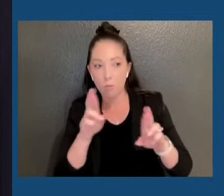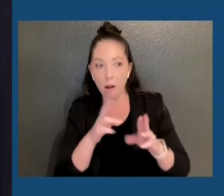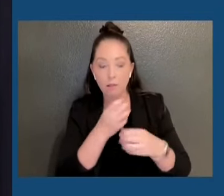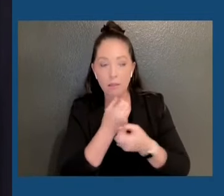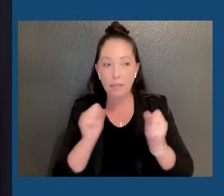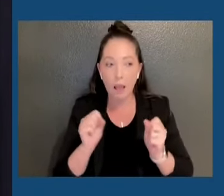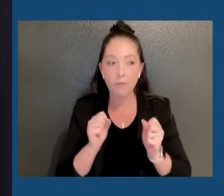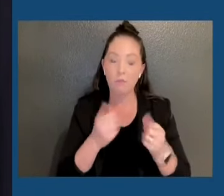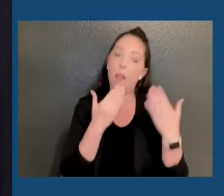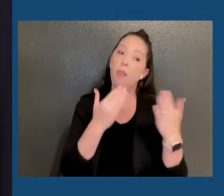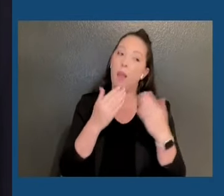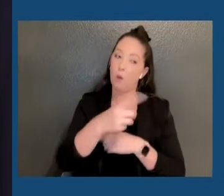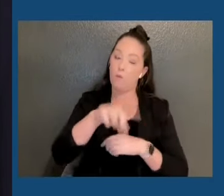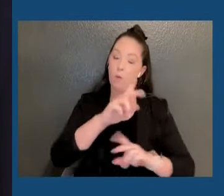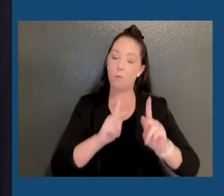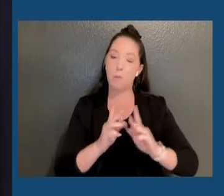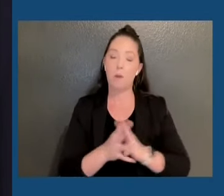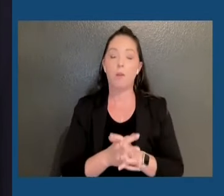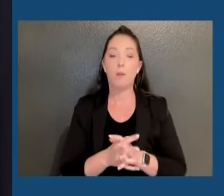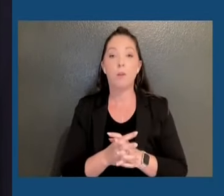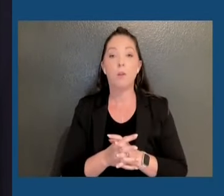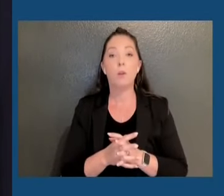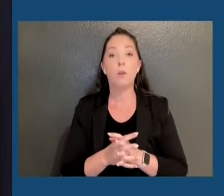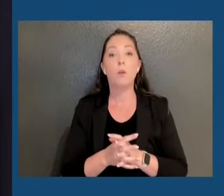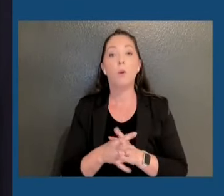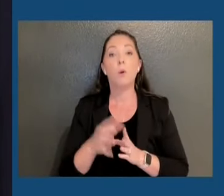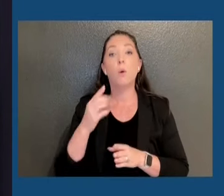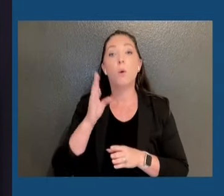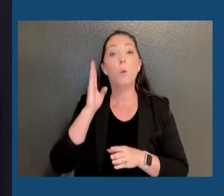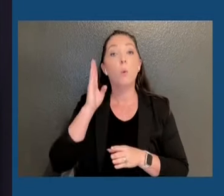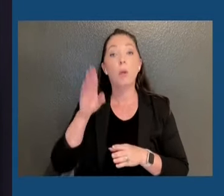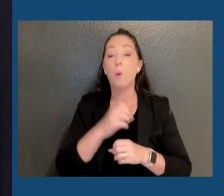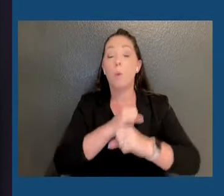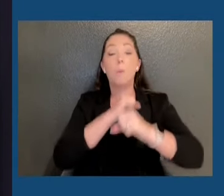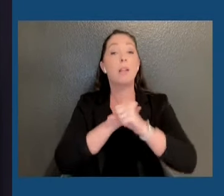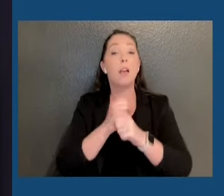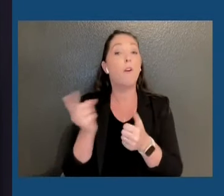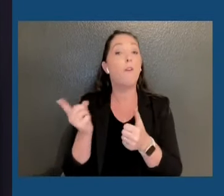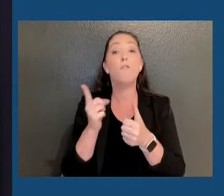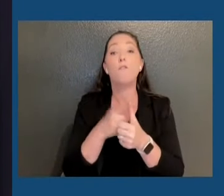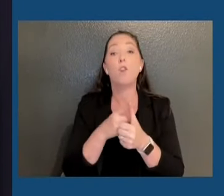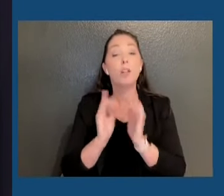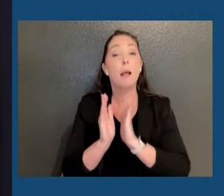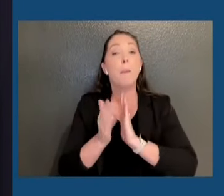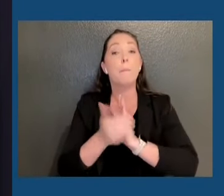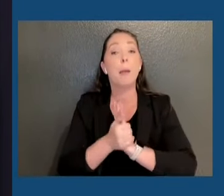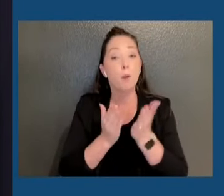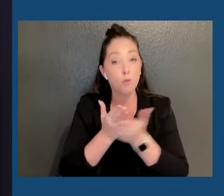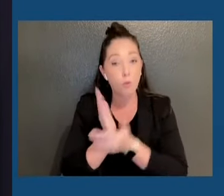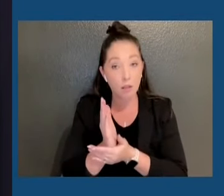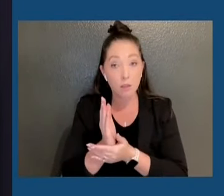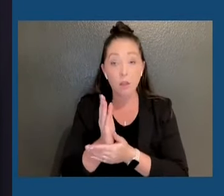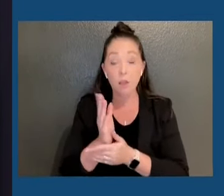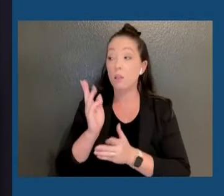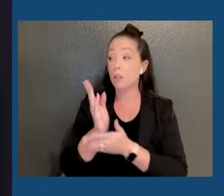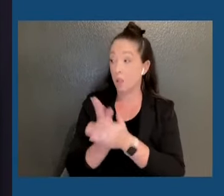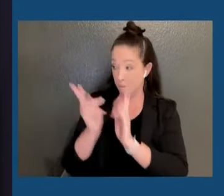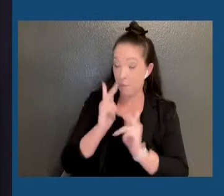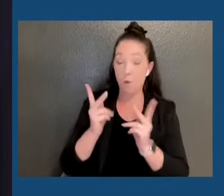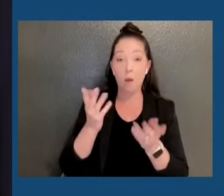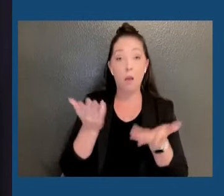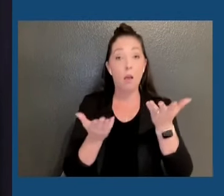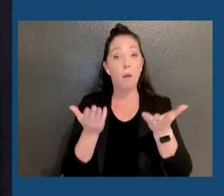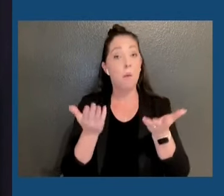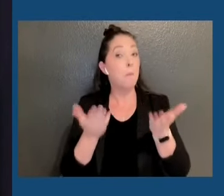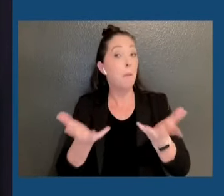And we'll always protect the right of our residents' First Amendment rights. And some may feel moved to protest in the